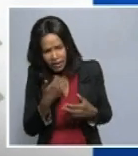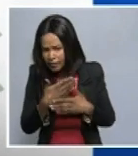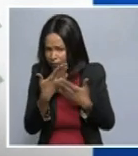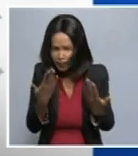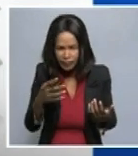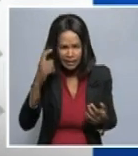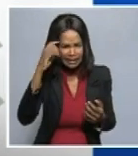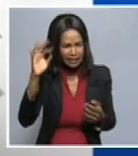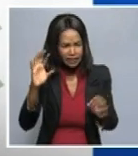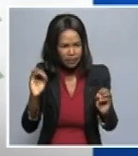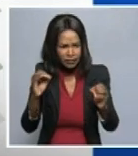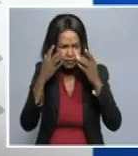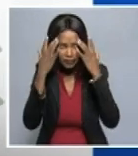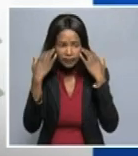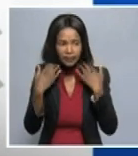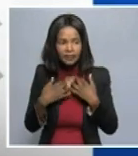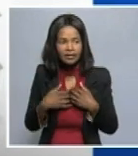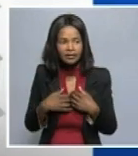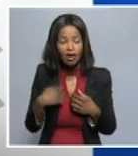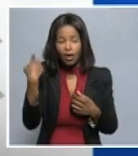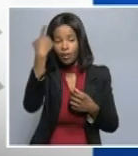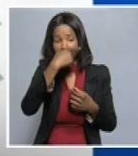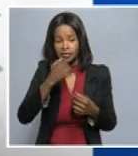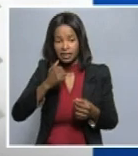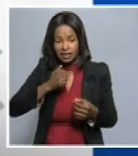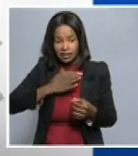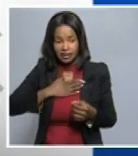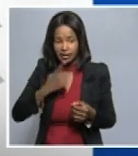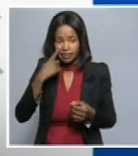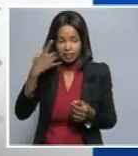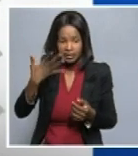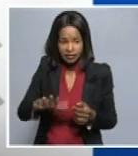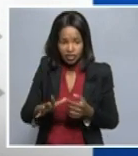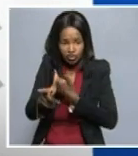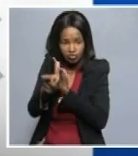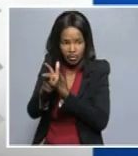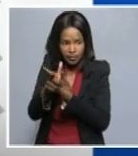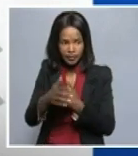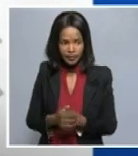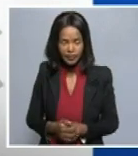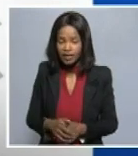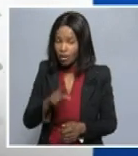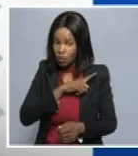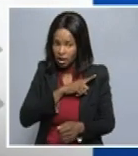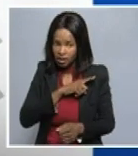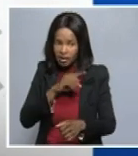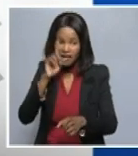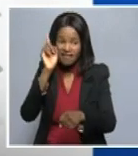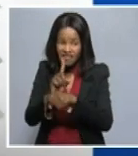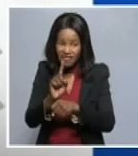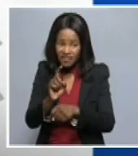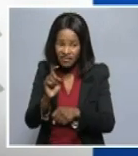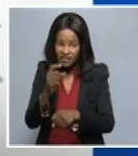you have seen me when I was on the screen, which I would like to attribute to the fact that I have taken my vaccination post two doses